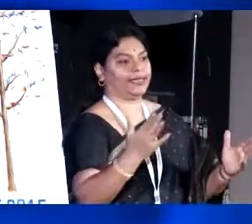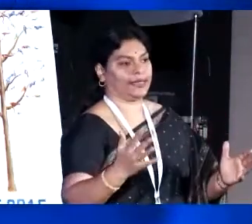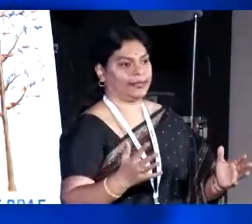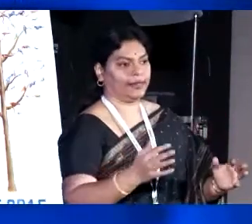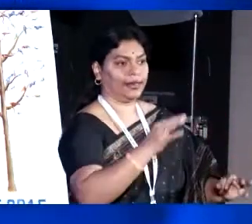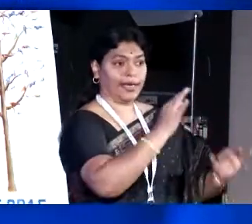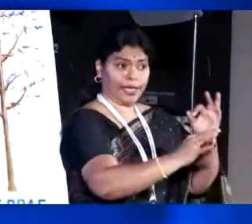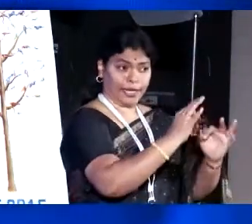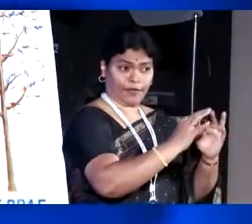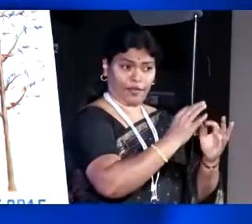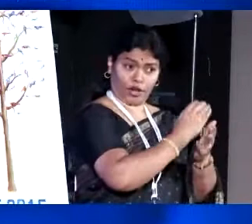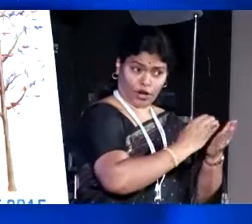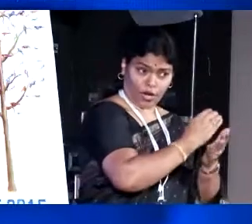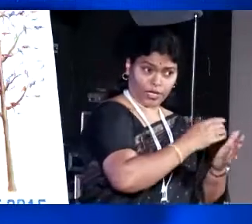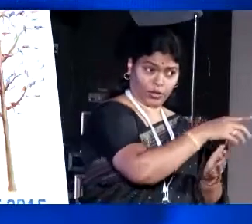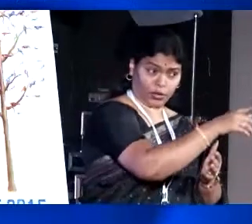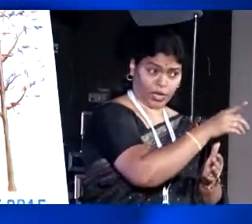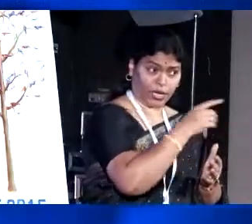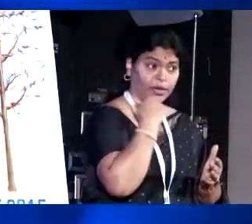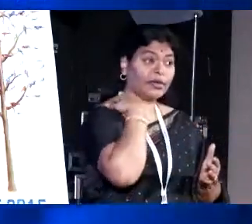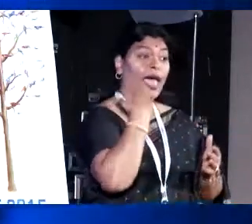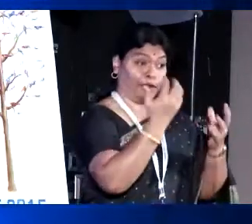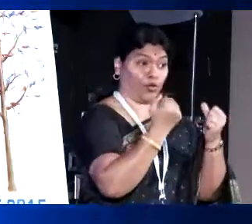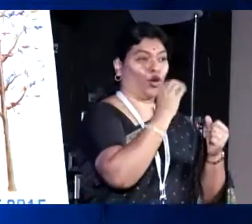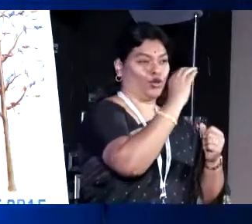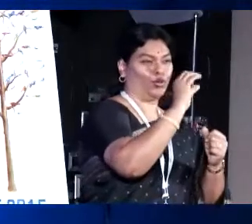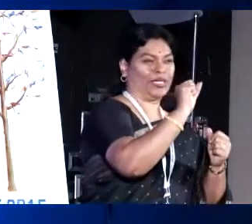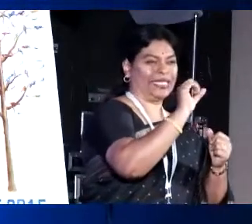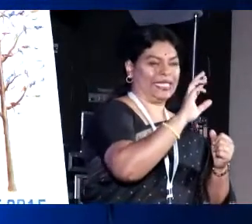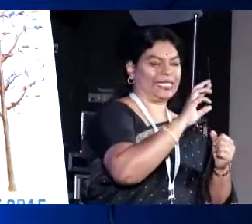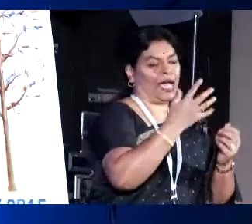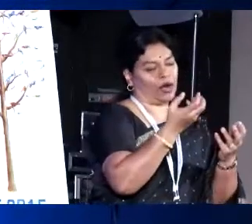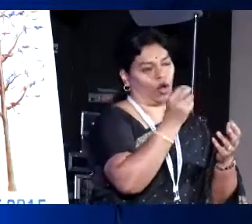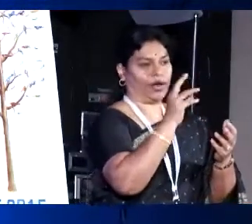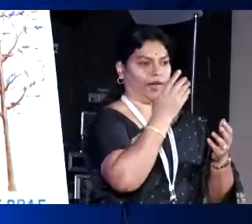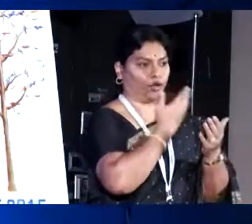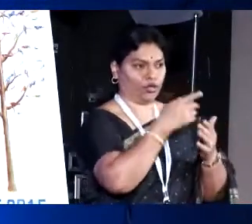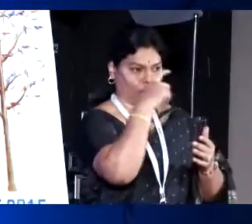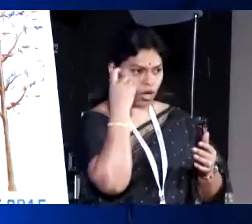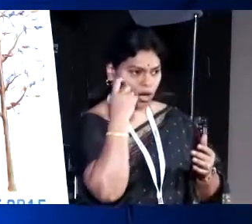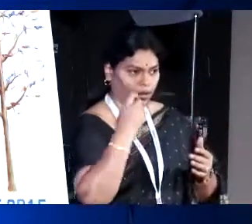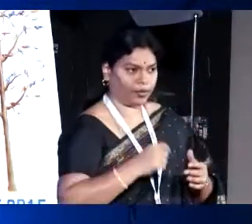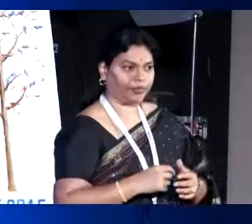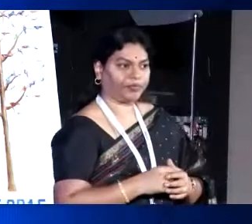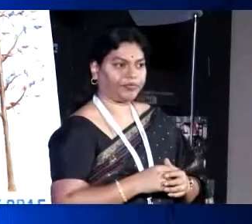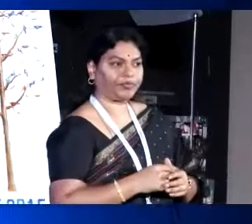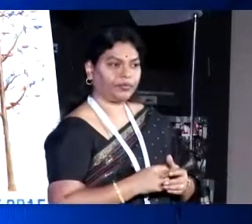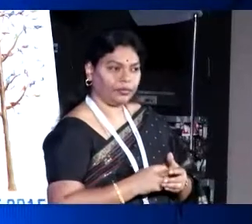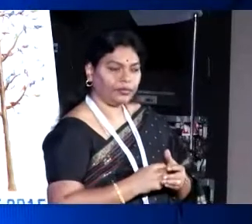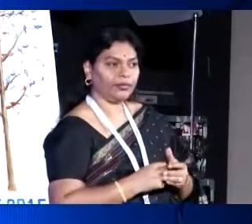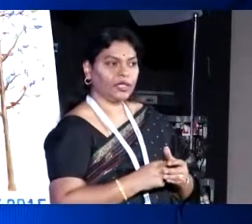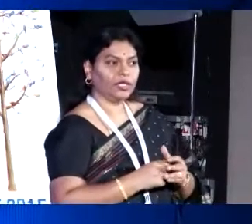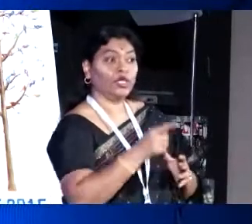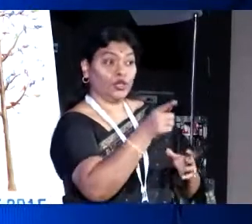If you are a toy store and you want to do some CSR or some, you know, good job, not the real good job, but the tokenism,